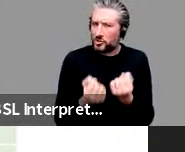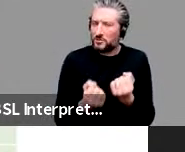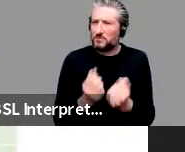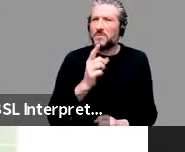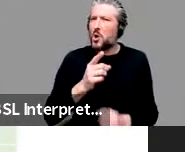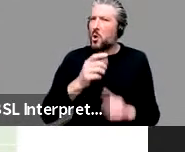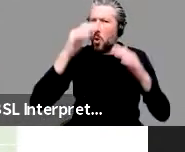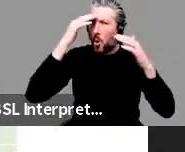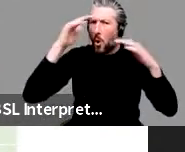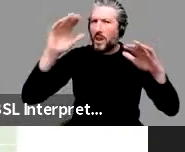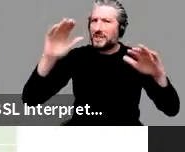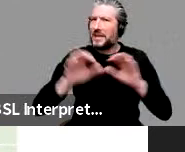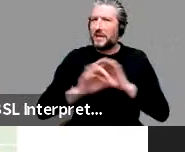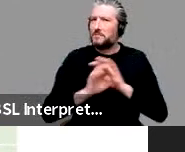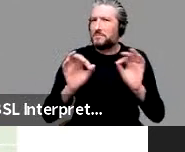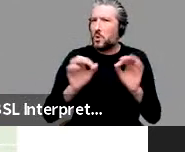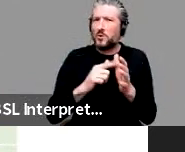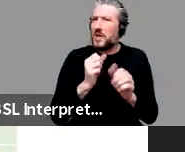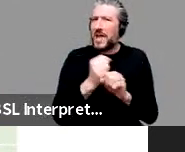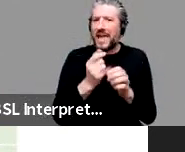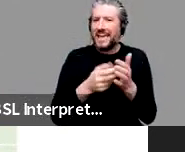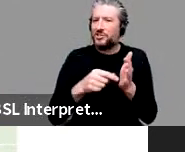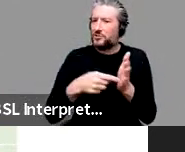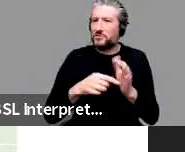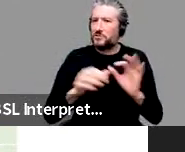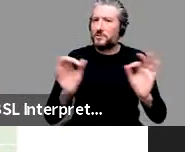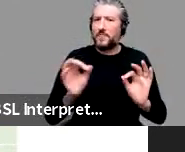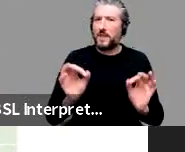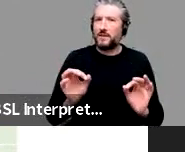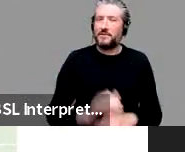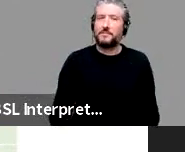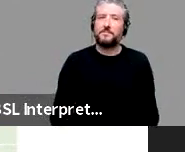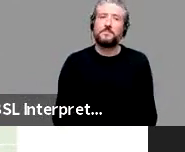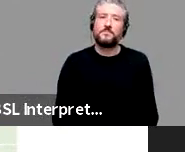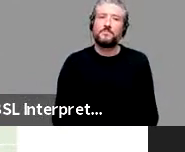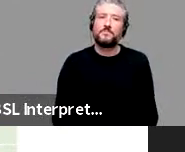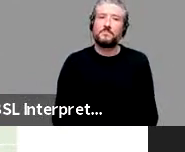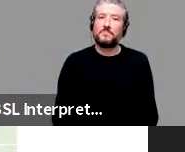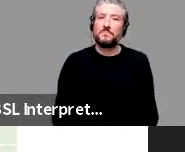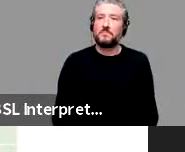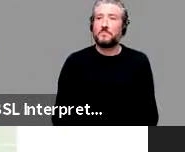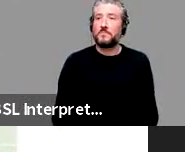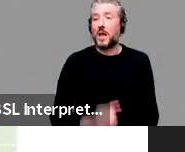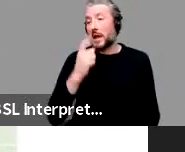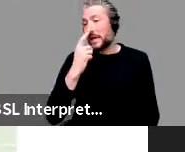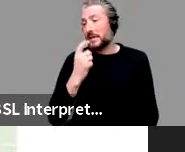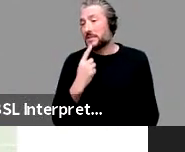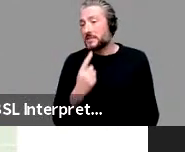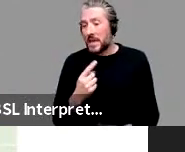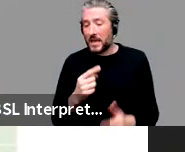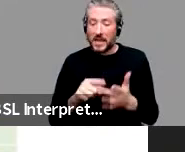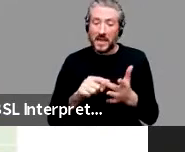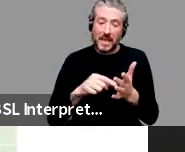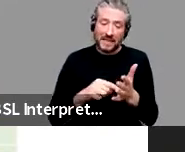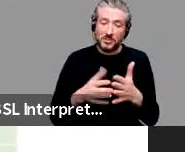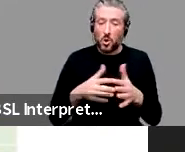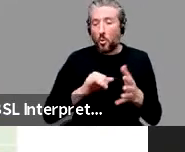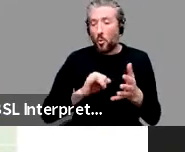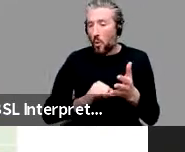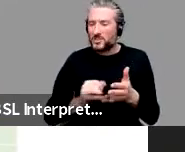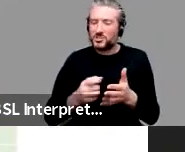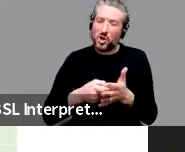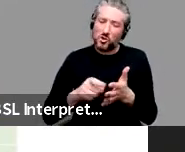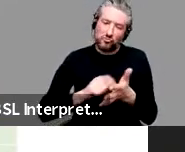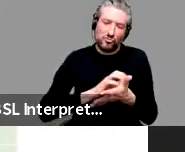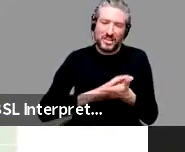You can say, you can say it was rich of reviewer two to write that. But notice that rich has to